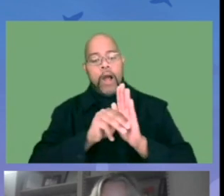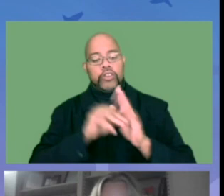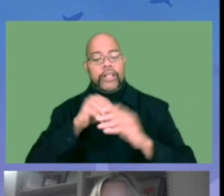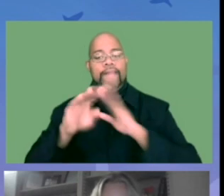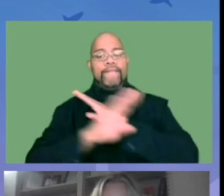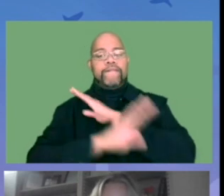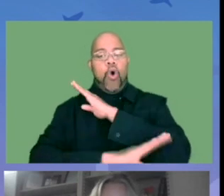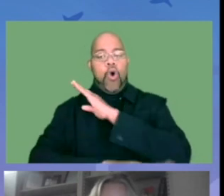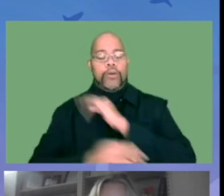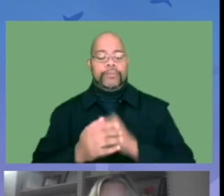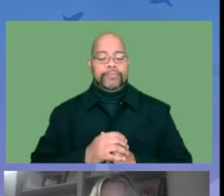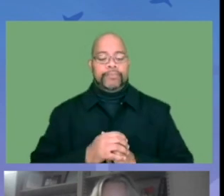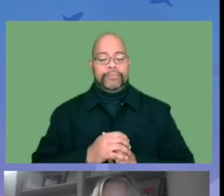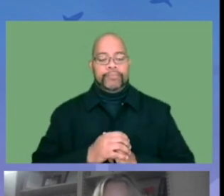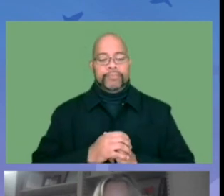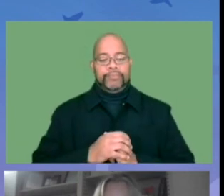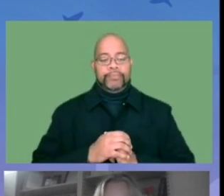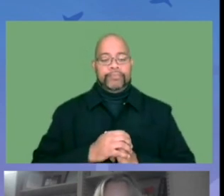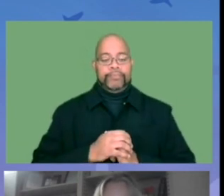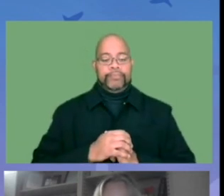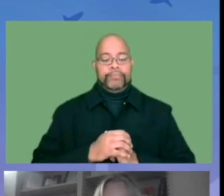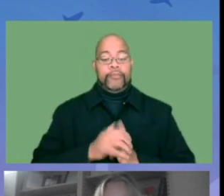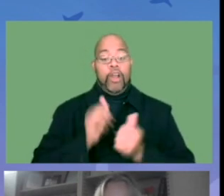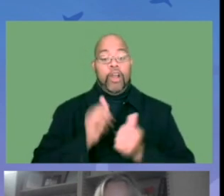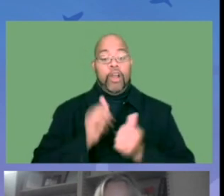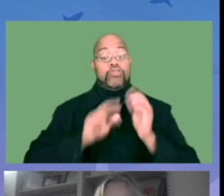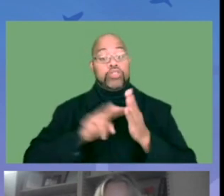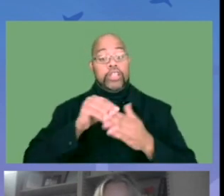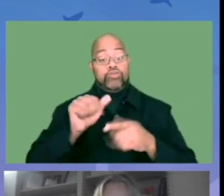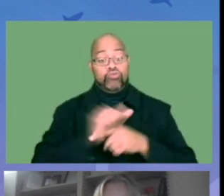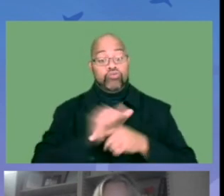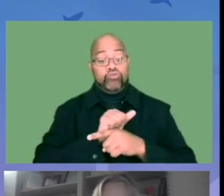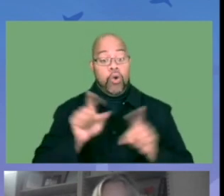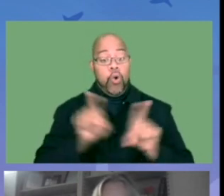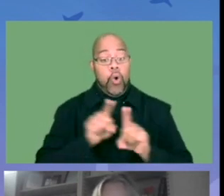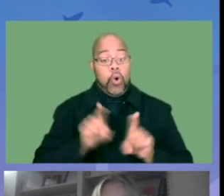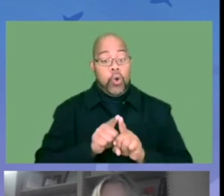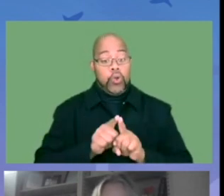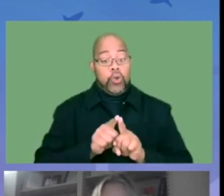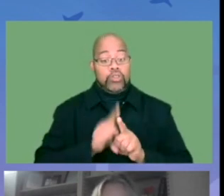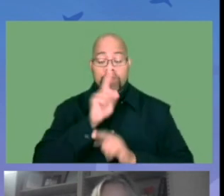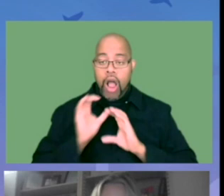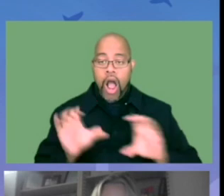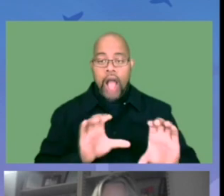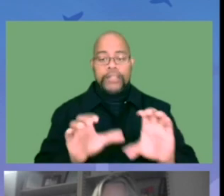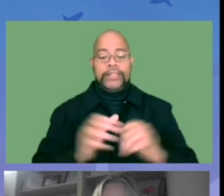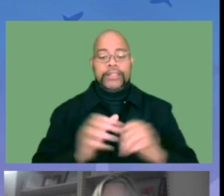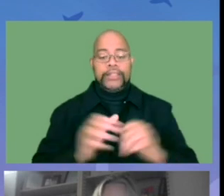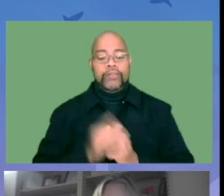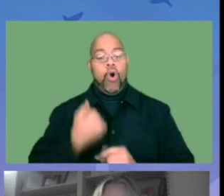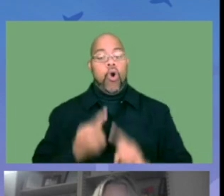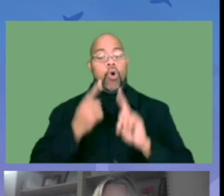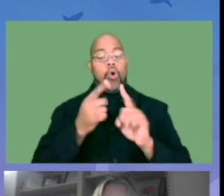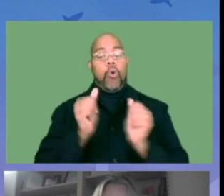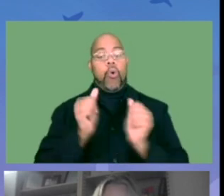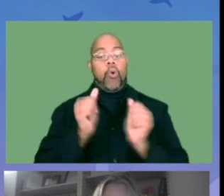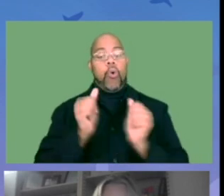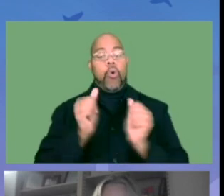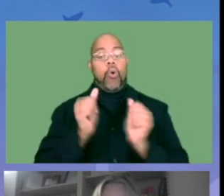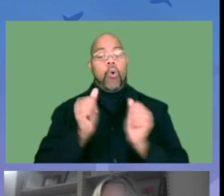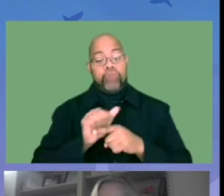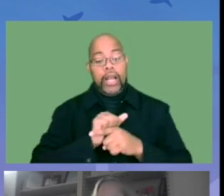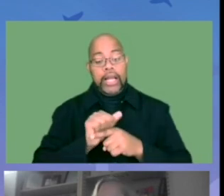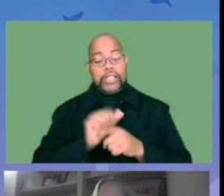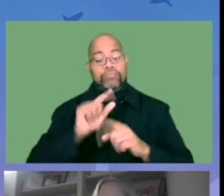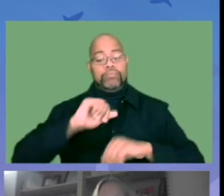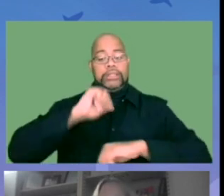projects going on. We're doing some evaluation of the counseling and SEL programs in a local district.